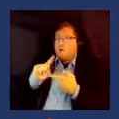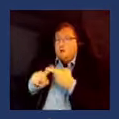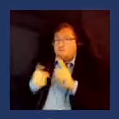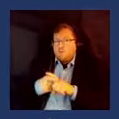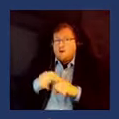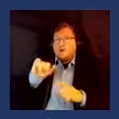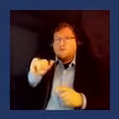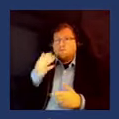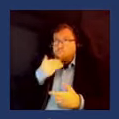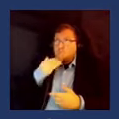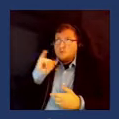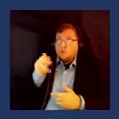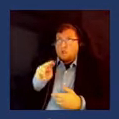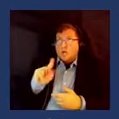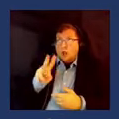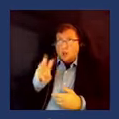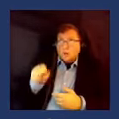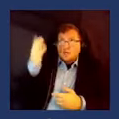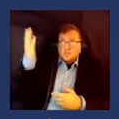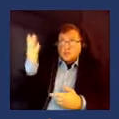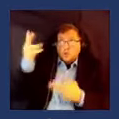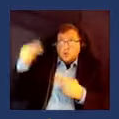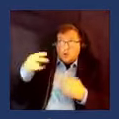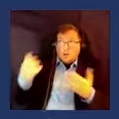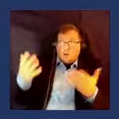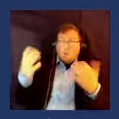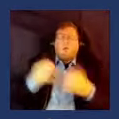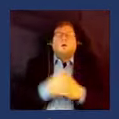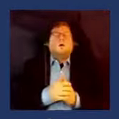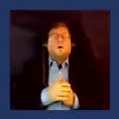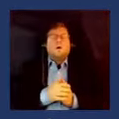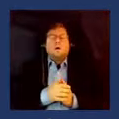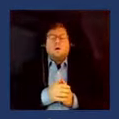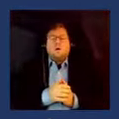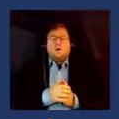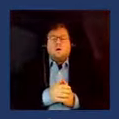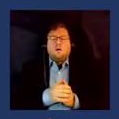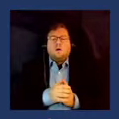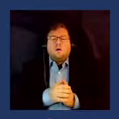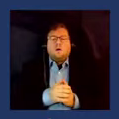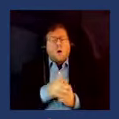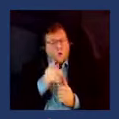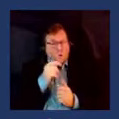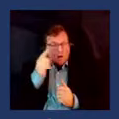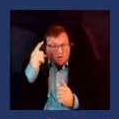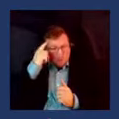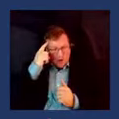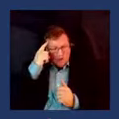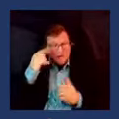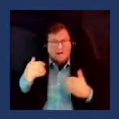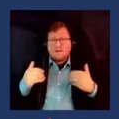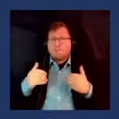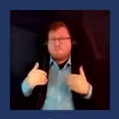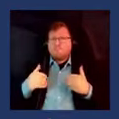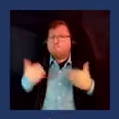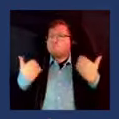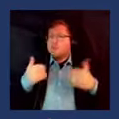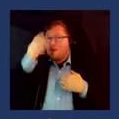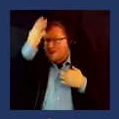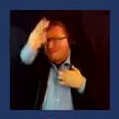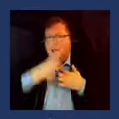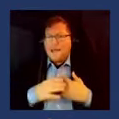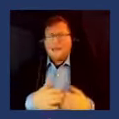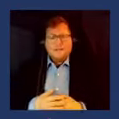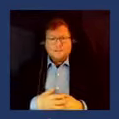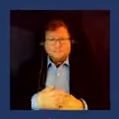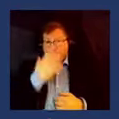down on us who would have thought that a young man in his early